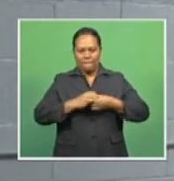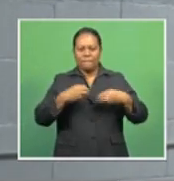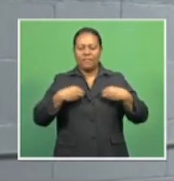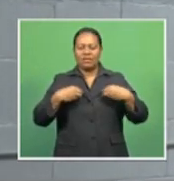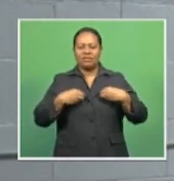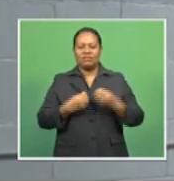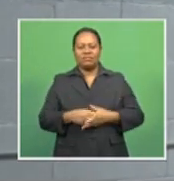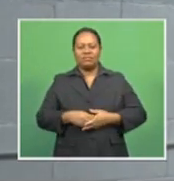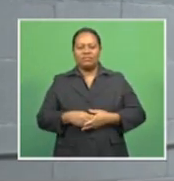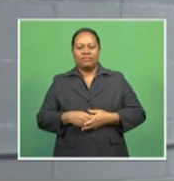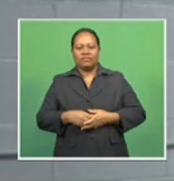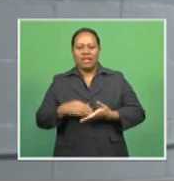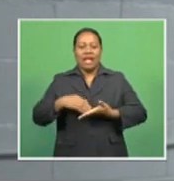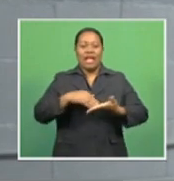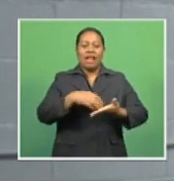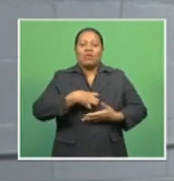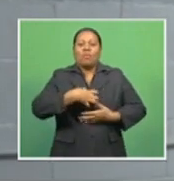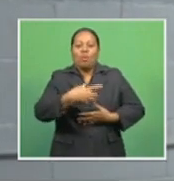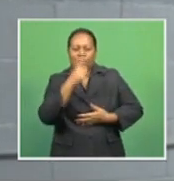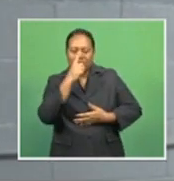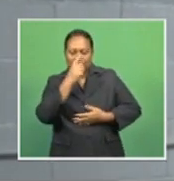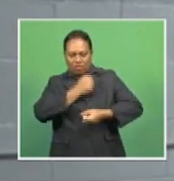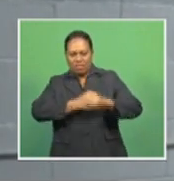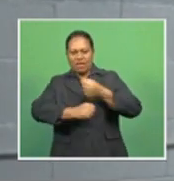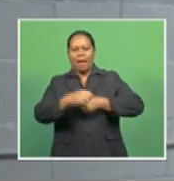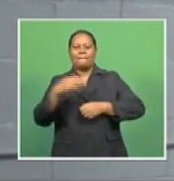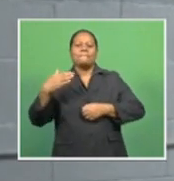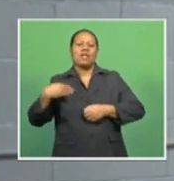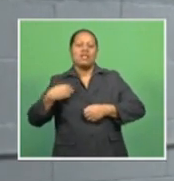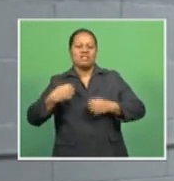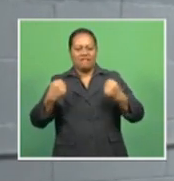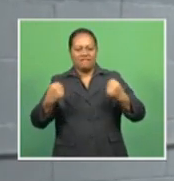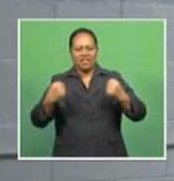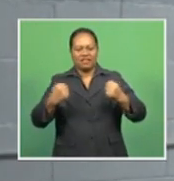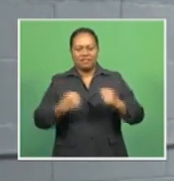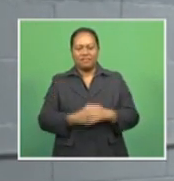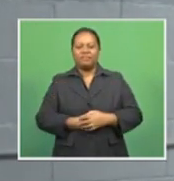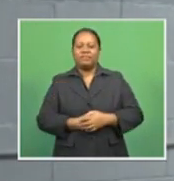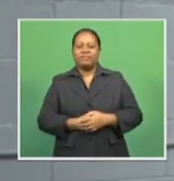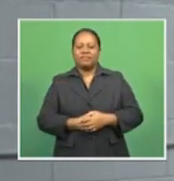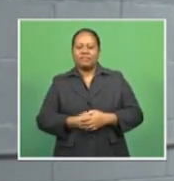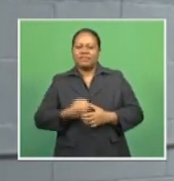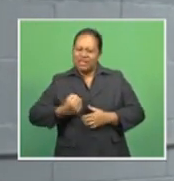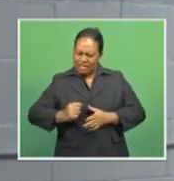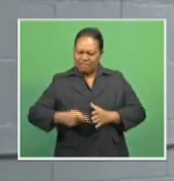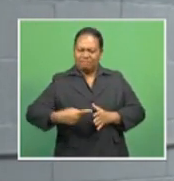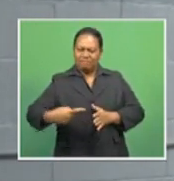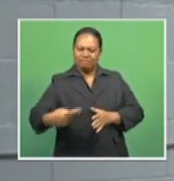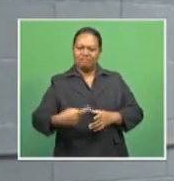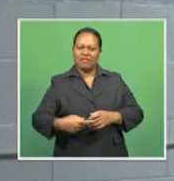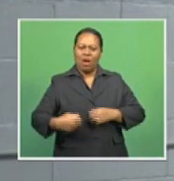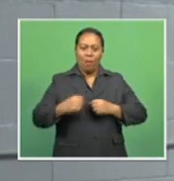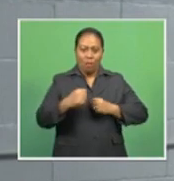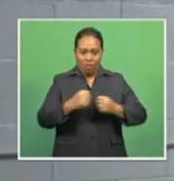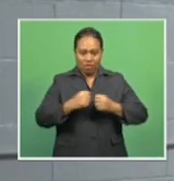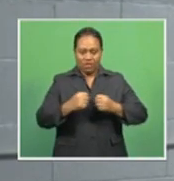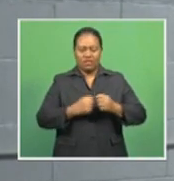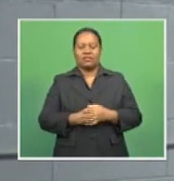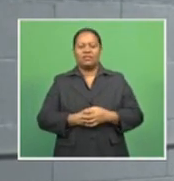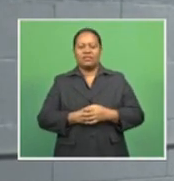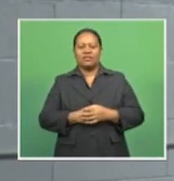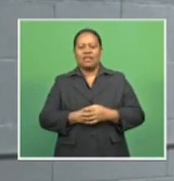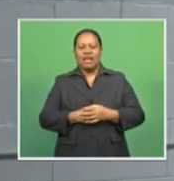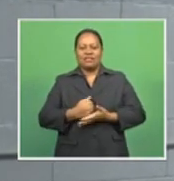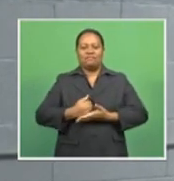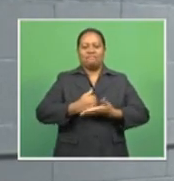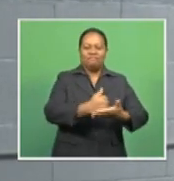helping more people become healthier, fitter, while still using boxing as the backbone